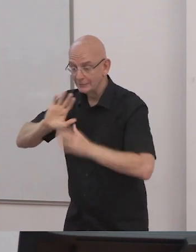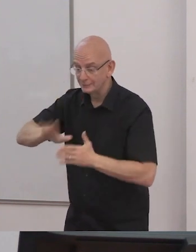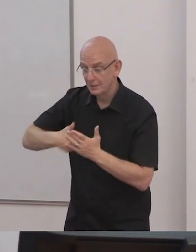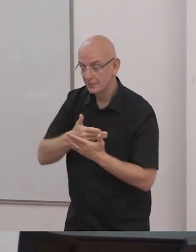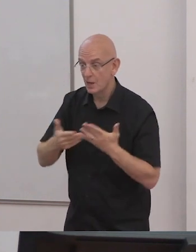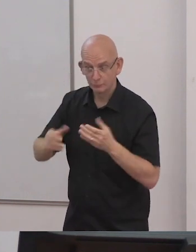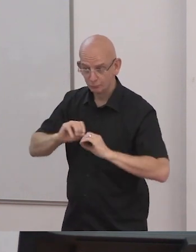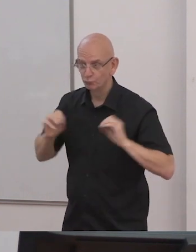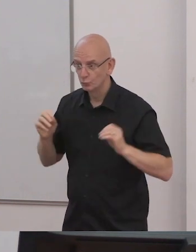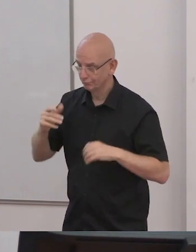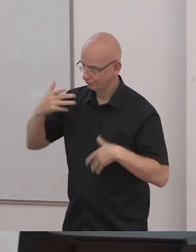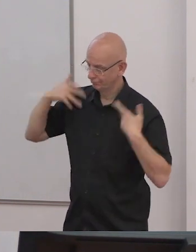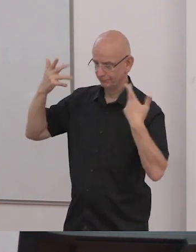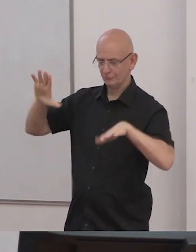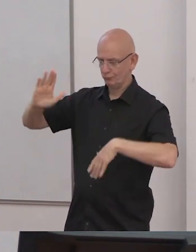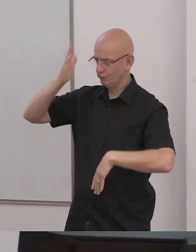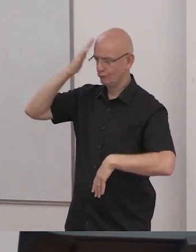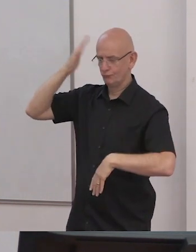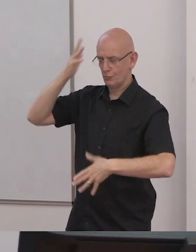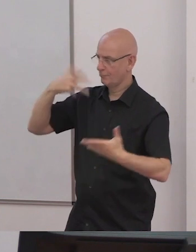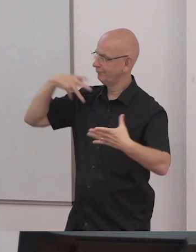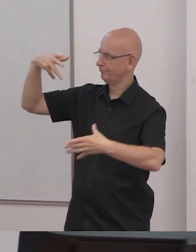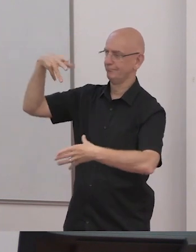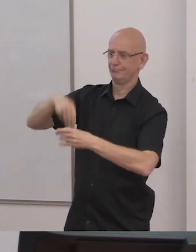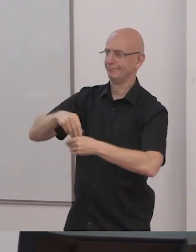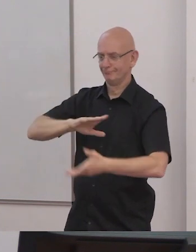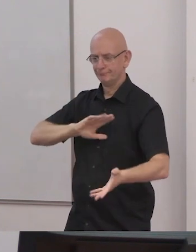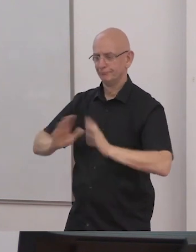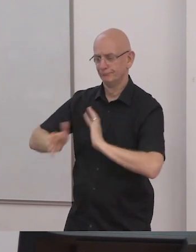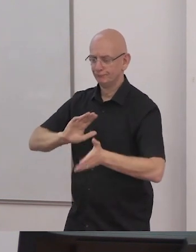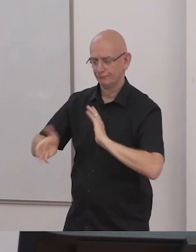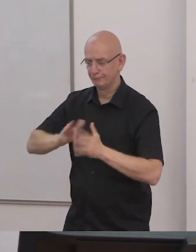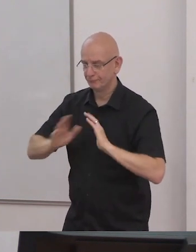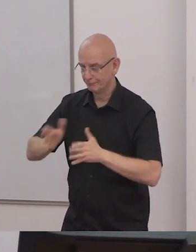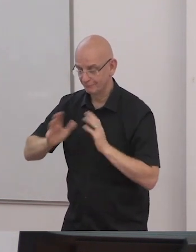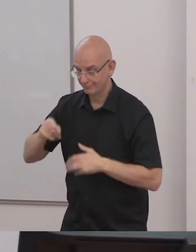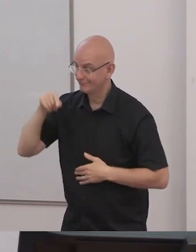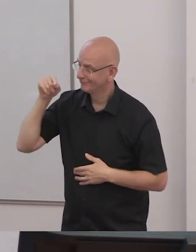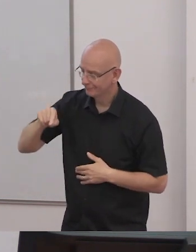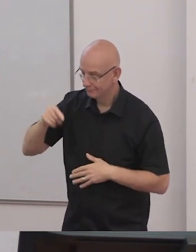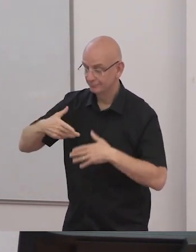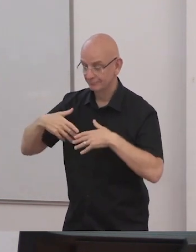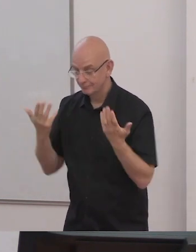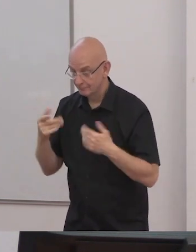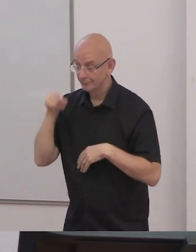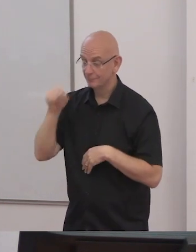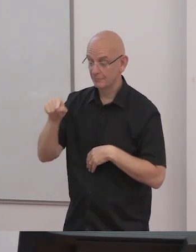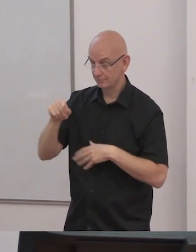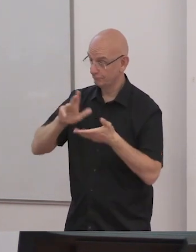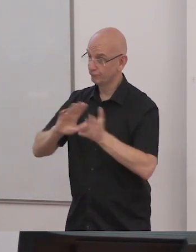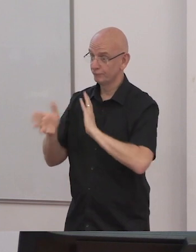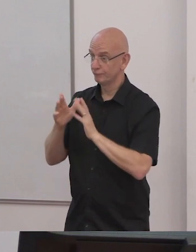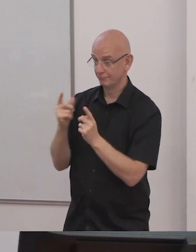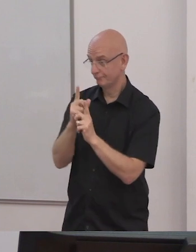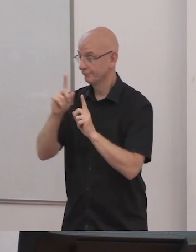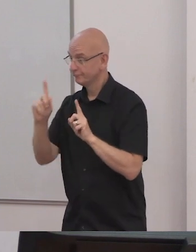but signing behind the teachers back and across noisy rooms is often one of their